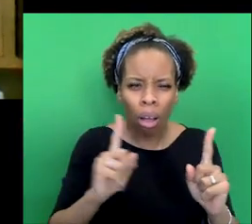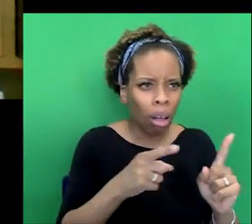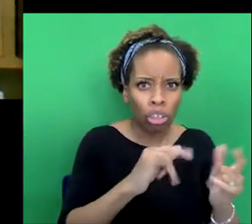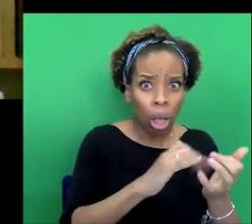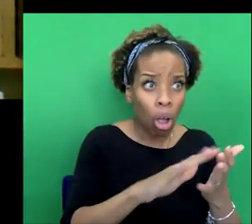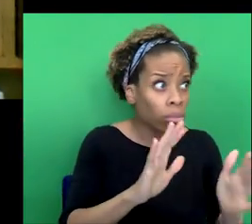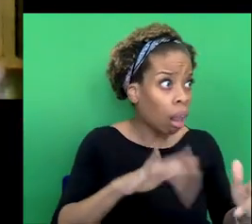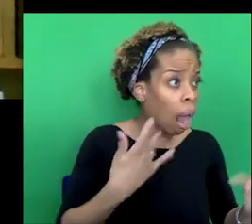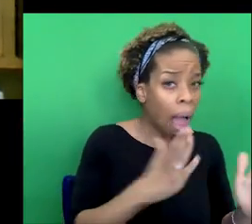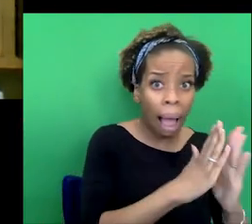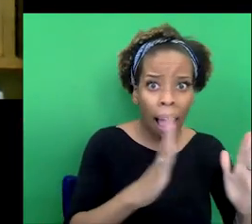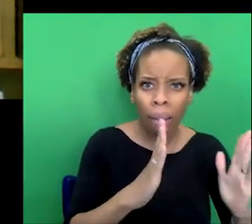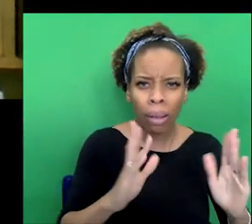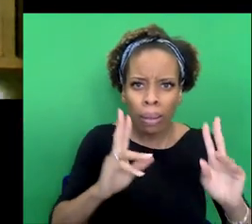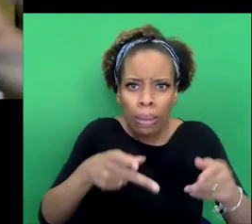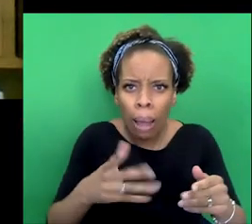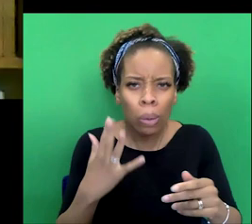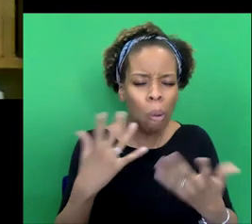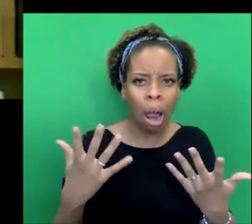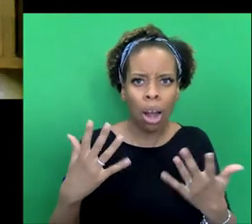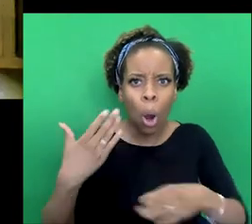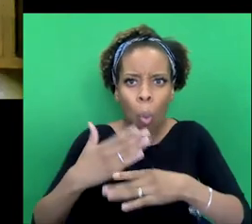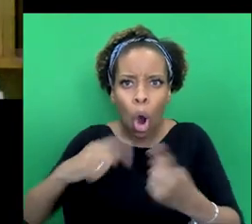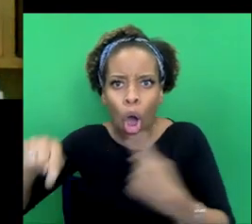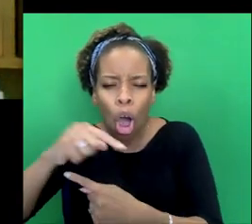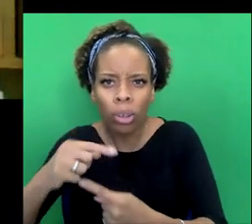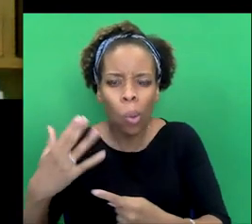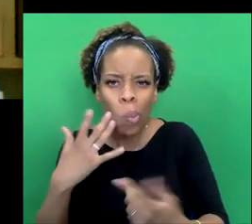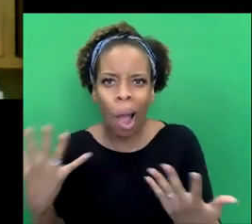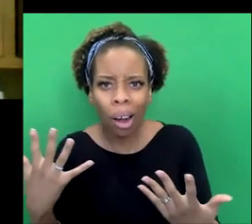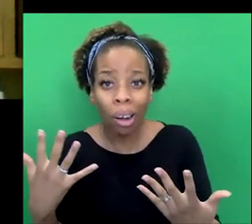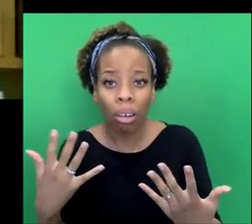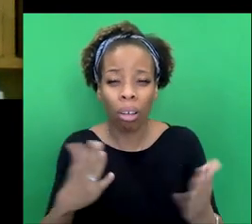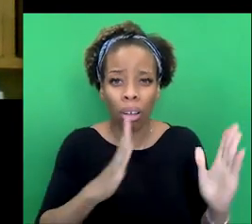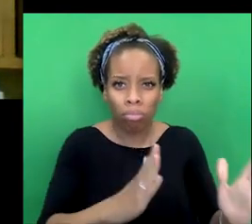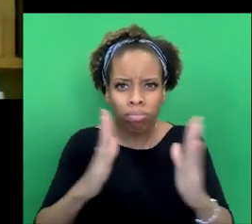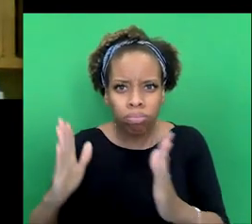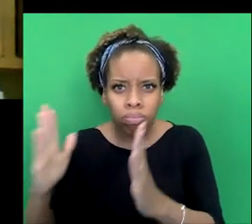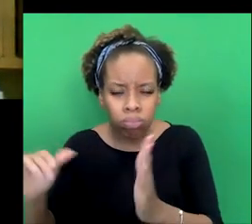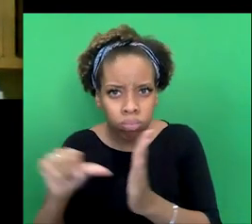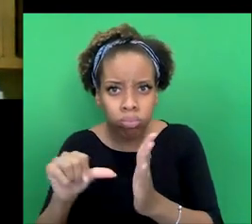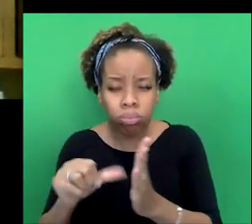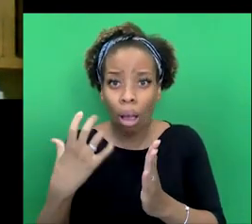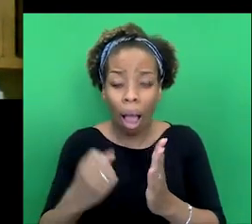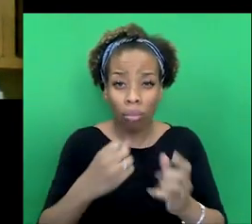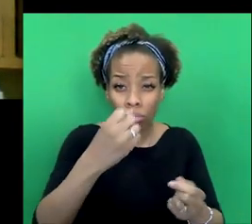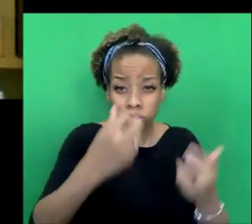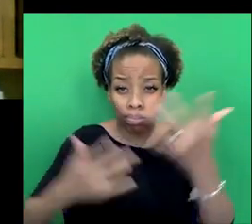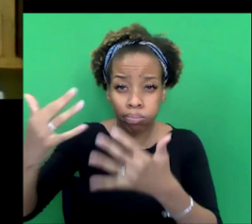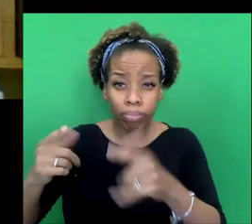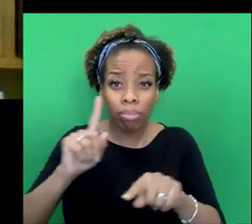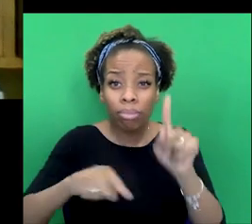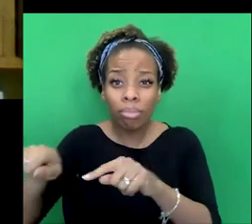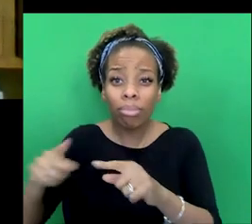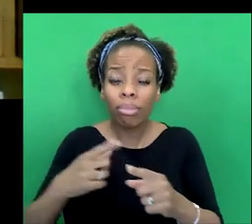alive? When was he dead? When was he working? We have Watson kind of throwing various dates around at various times, and